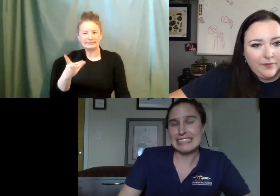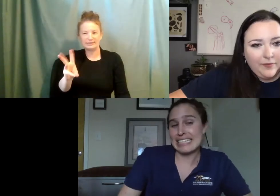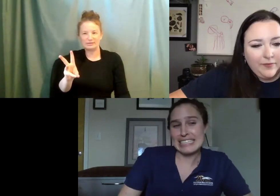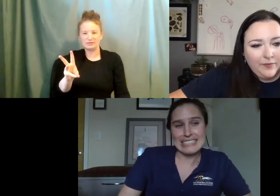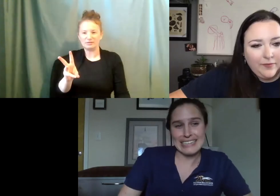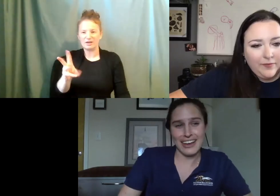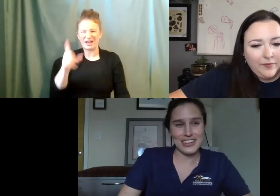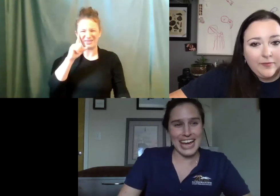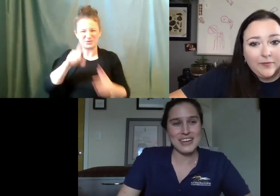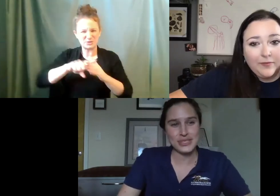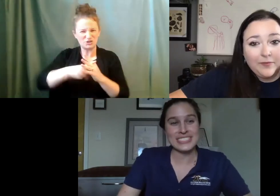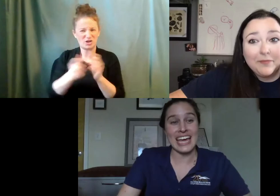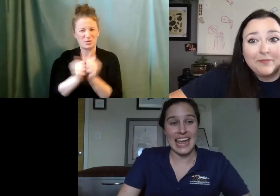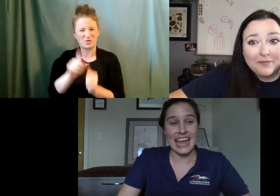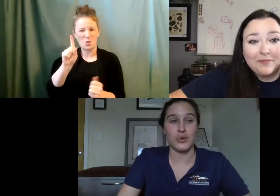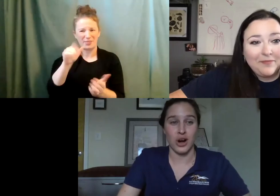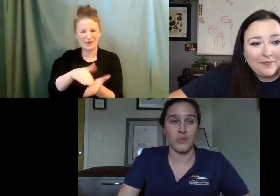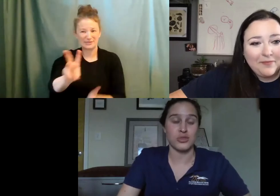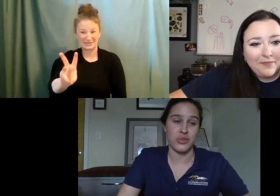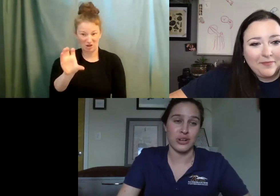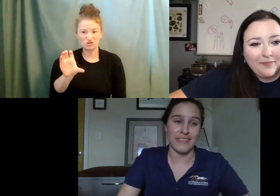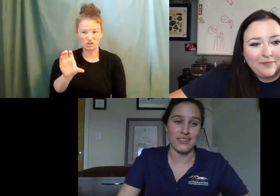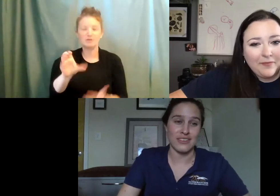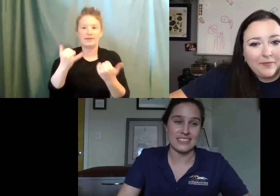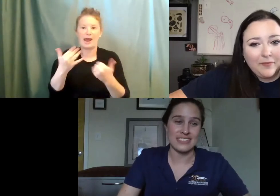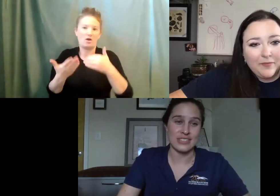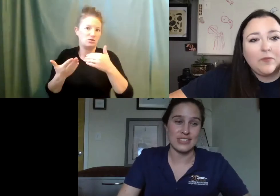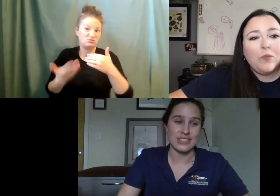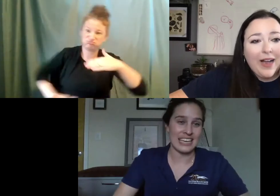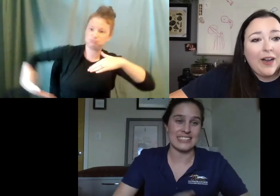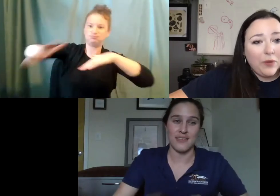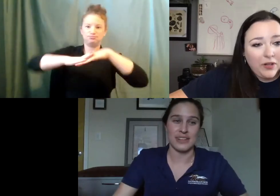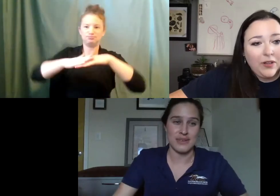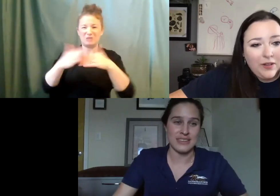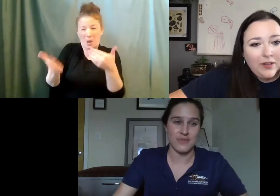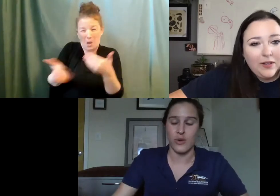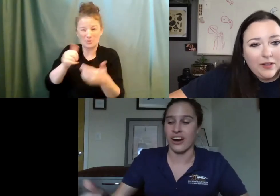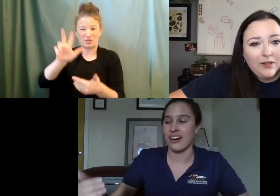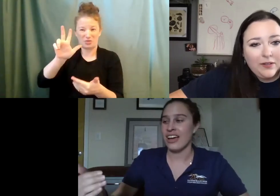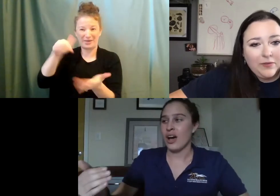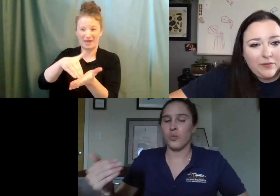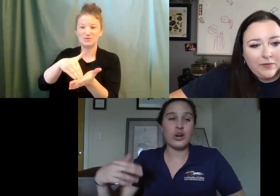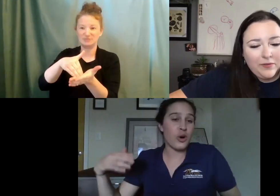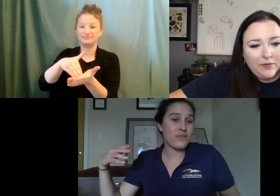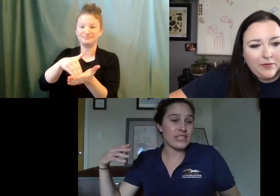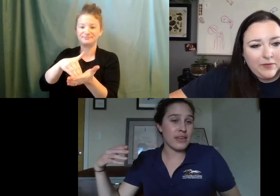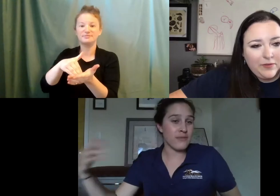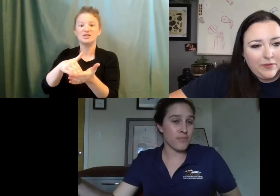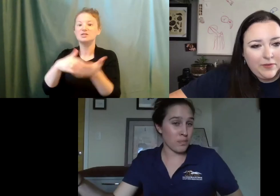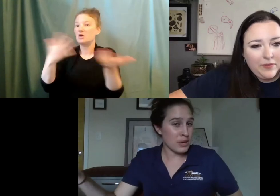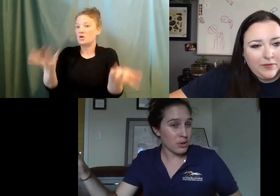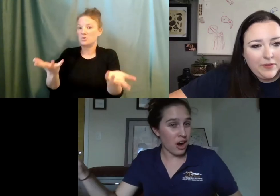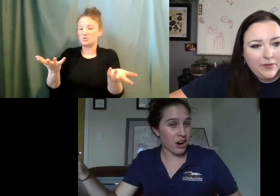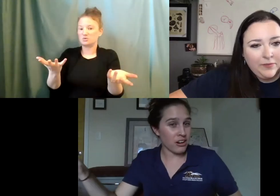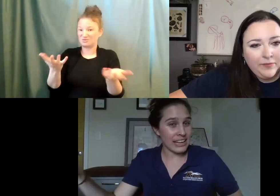1600 animals and now we're almost to 3000. So it's, it's definitely been something where we don't know if it's,